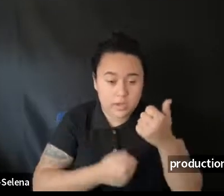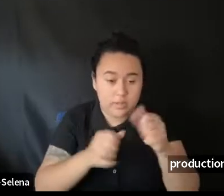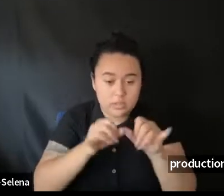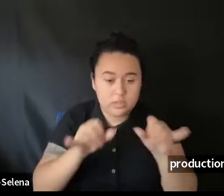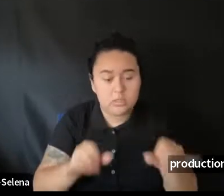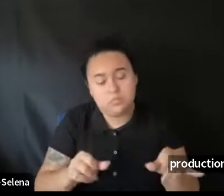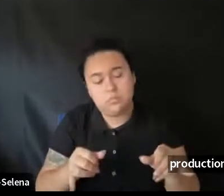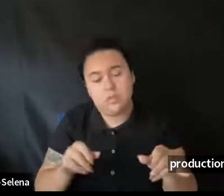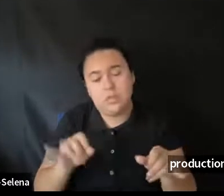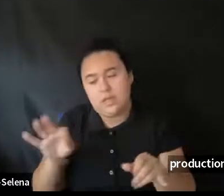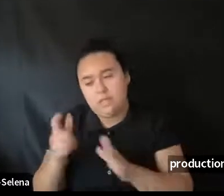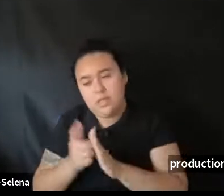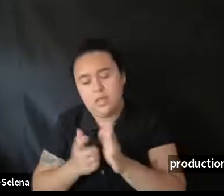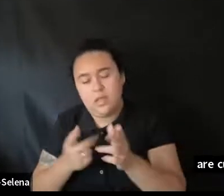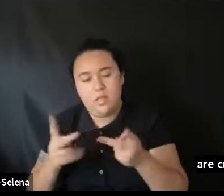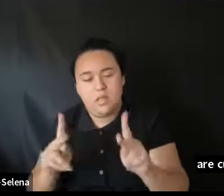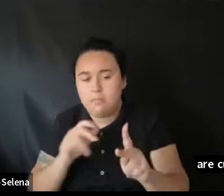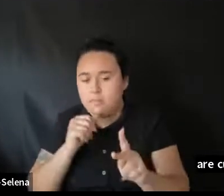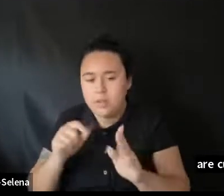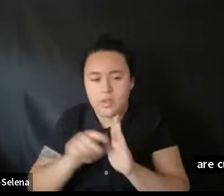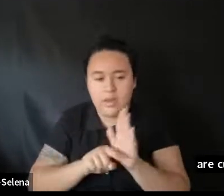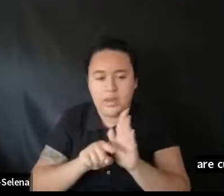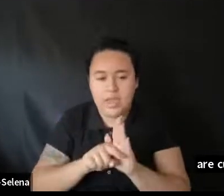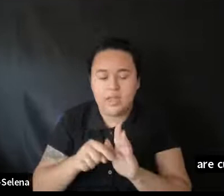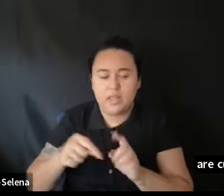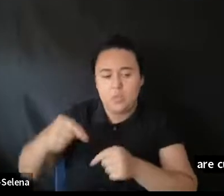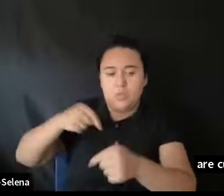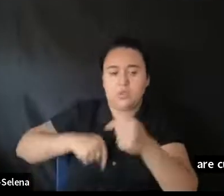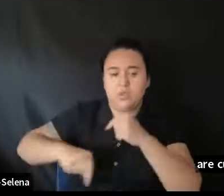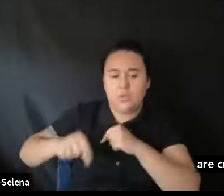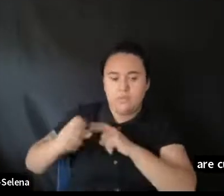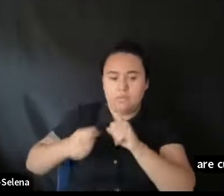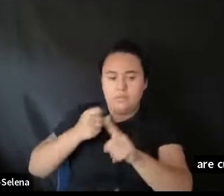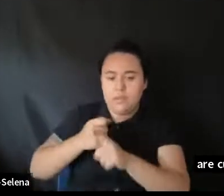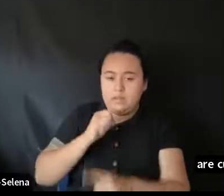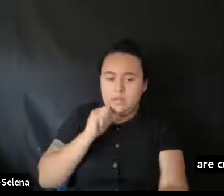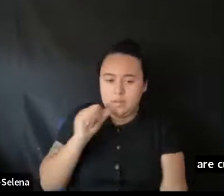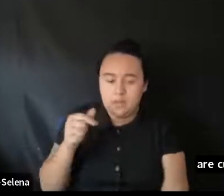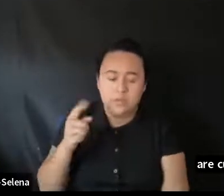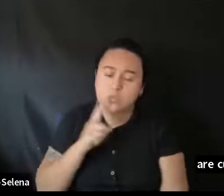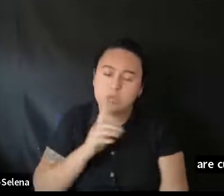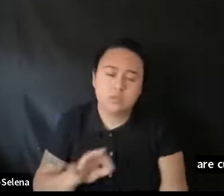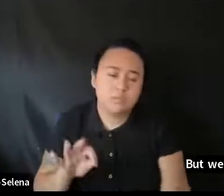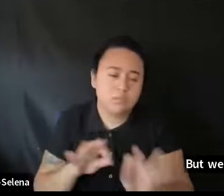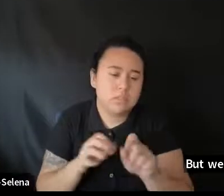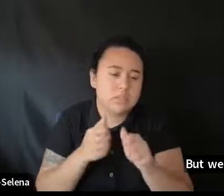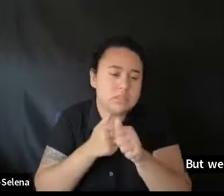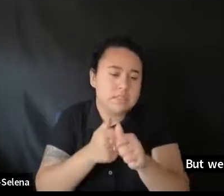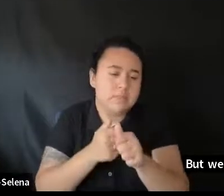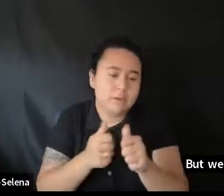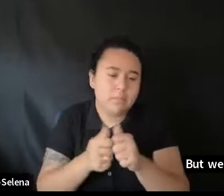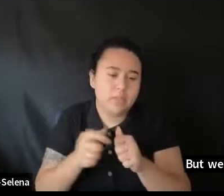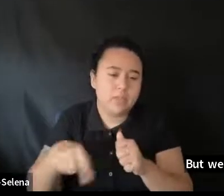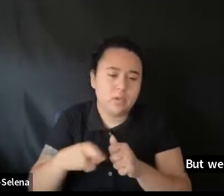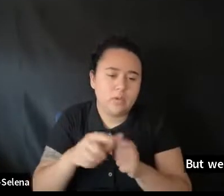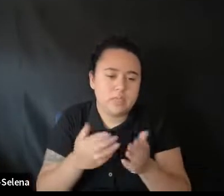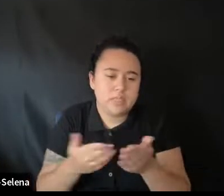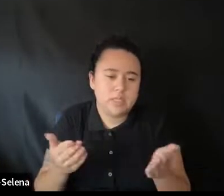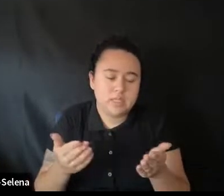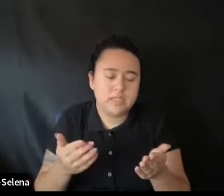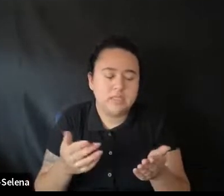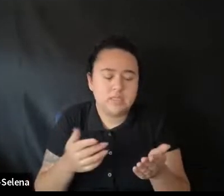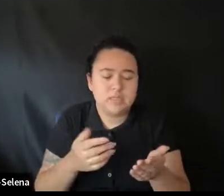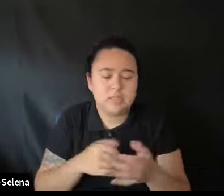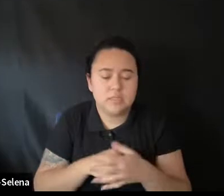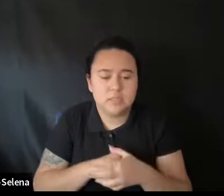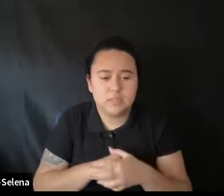not. Negatively. Retroactively. So it's always important. To keep up. With those things. As they. Uh.